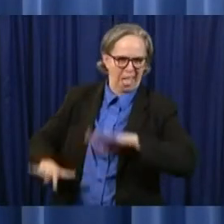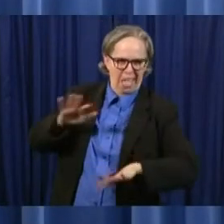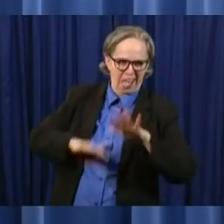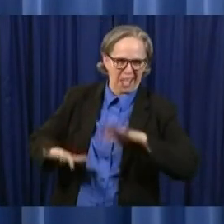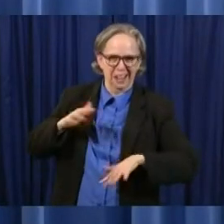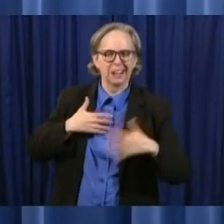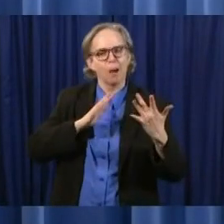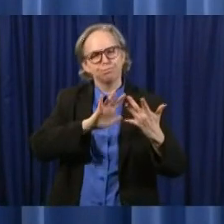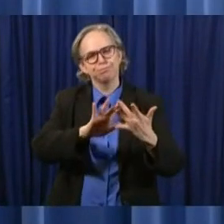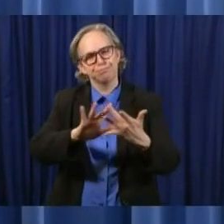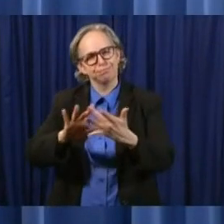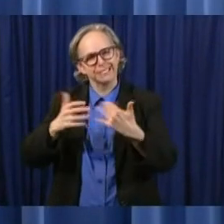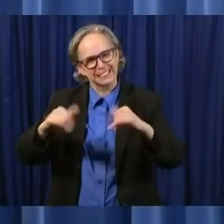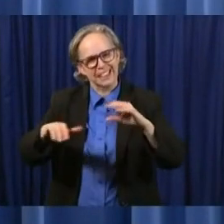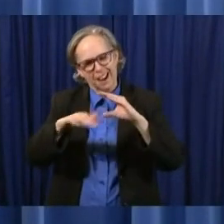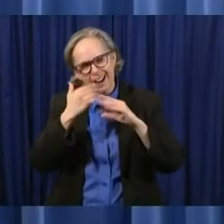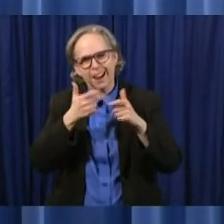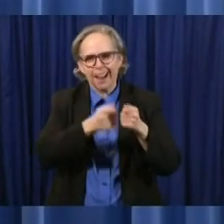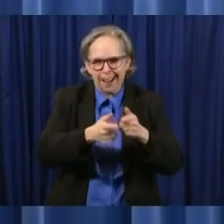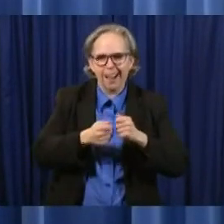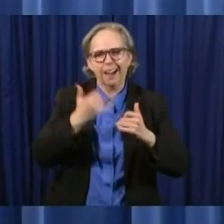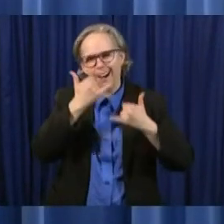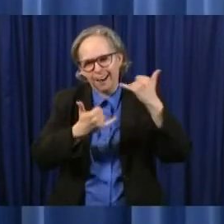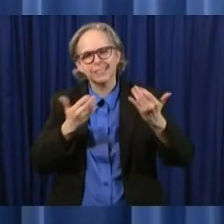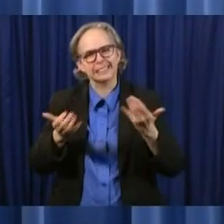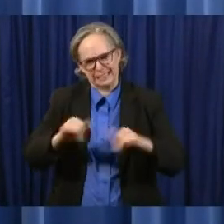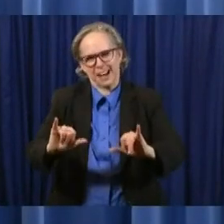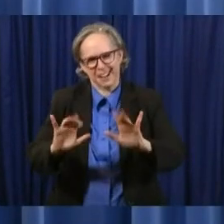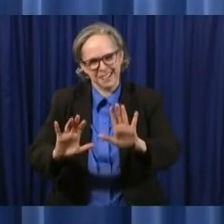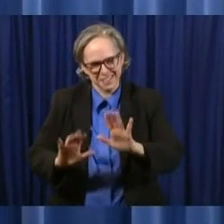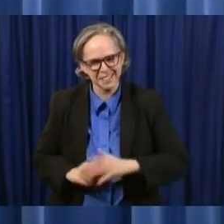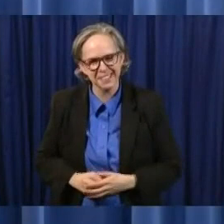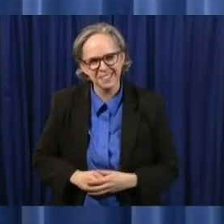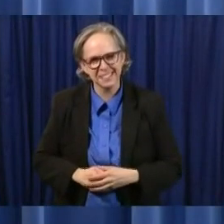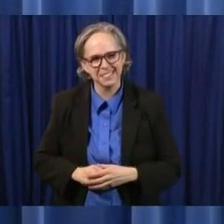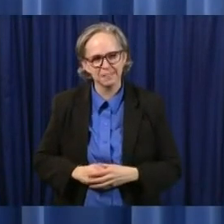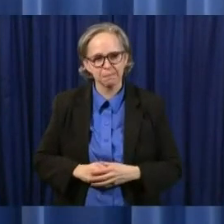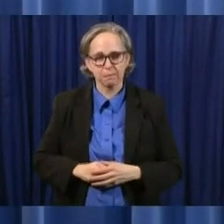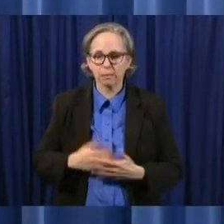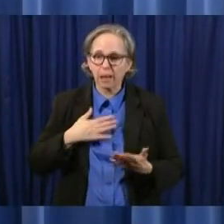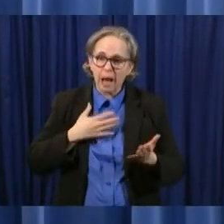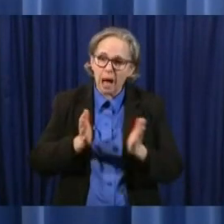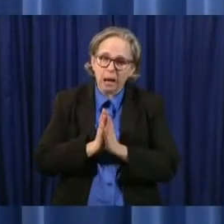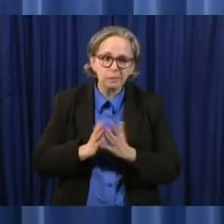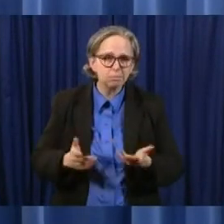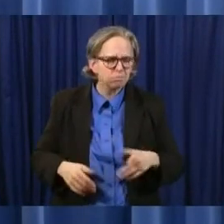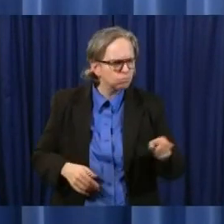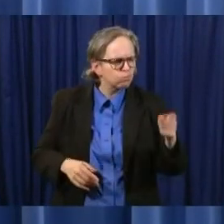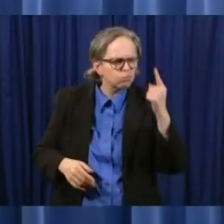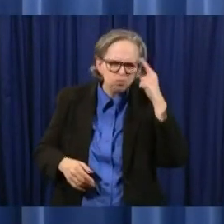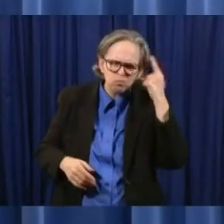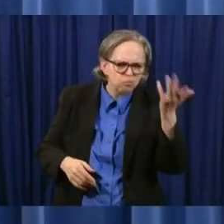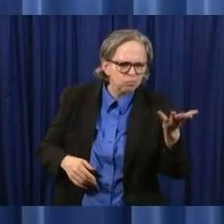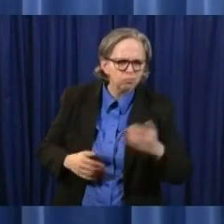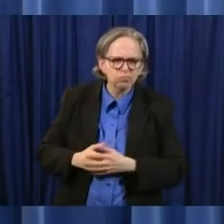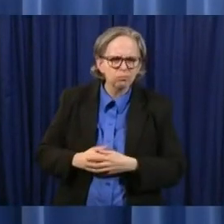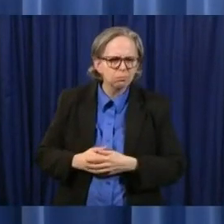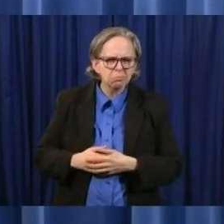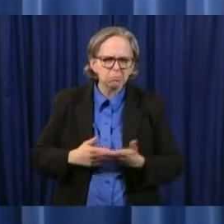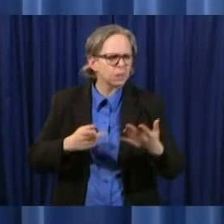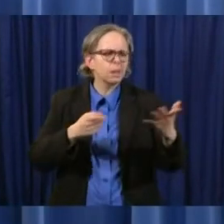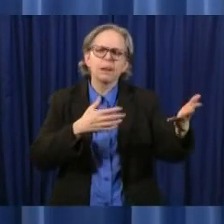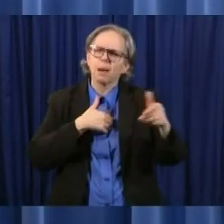today and we put we have asked ohioans to do a laundry list of things